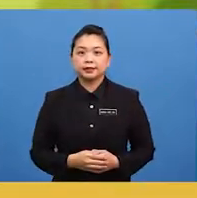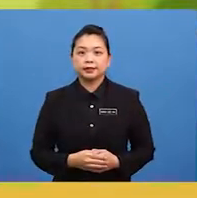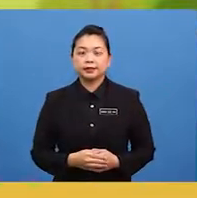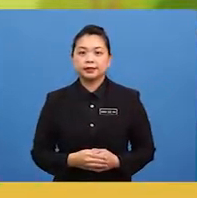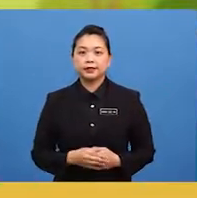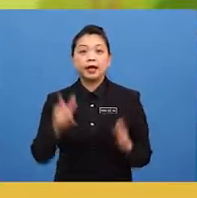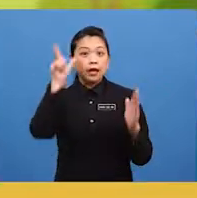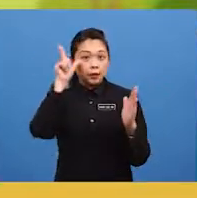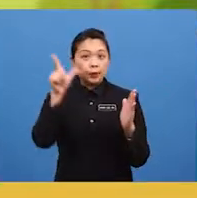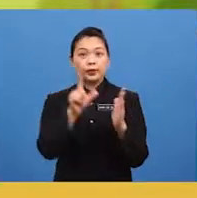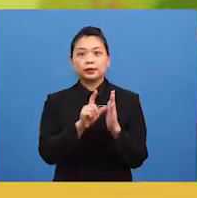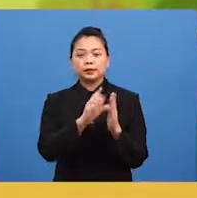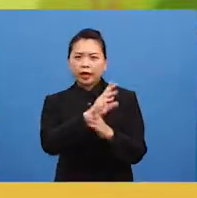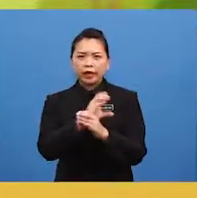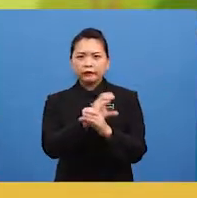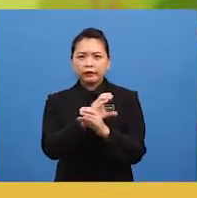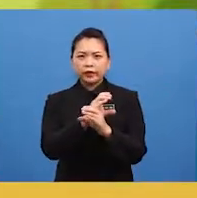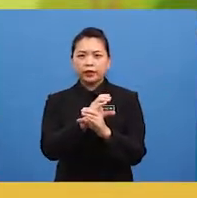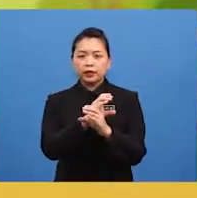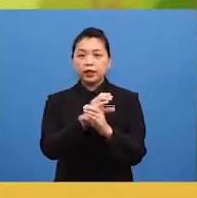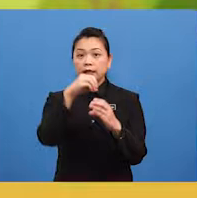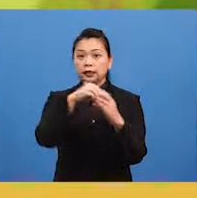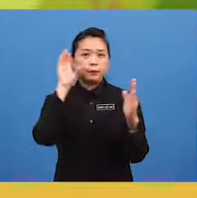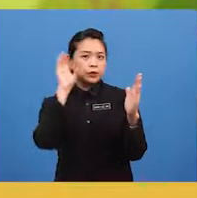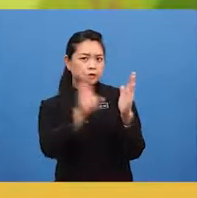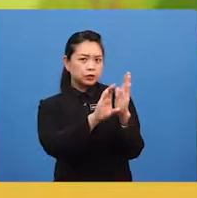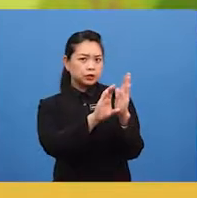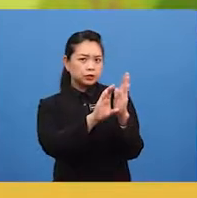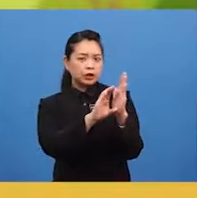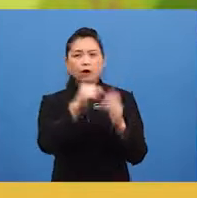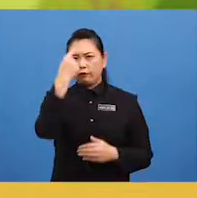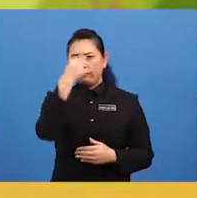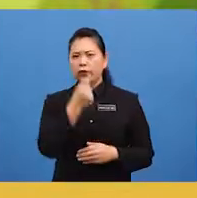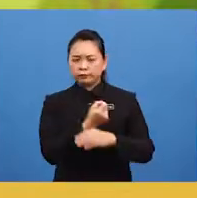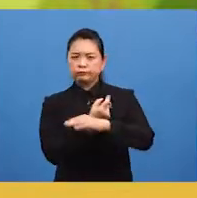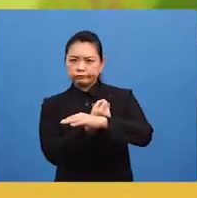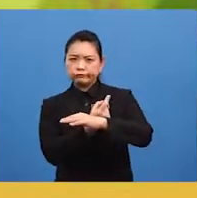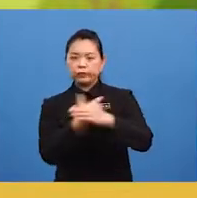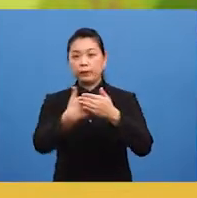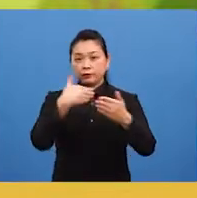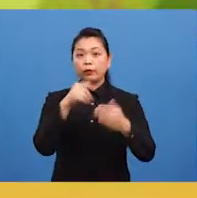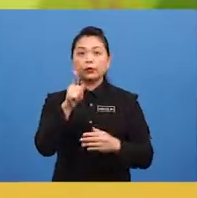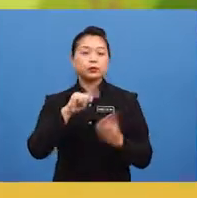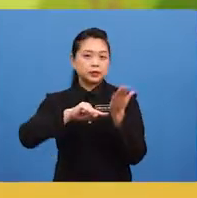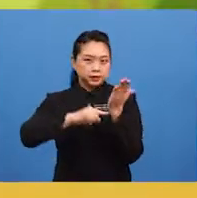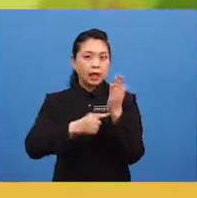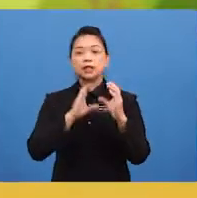Look carefully at the picture for a moment before you start speaking.